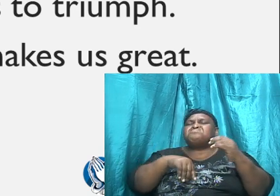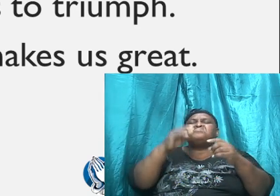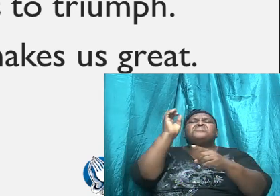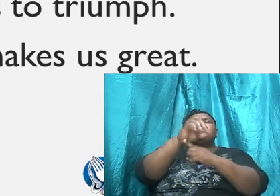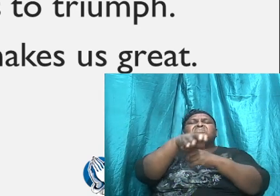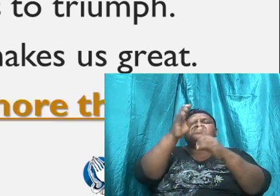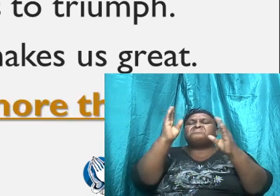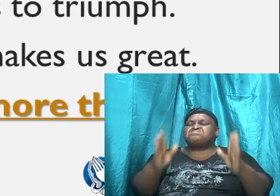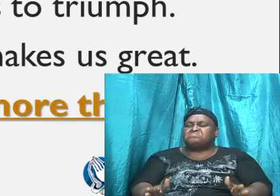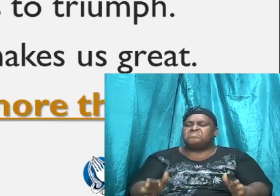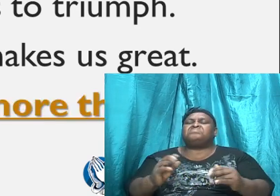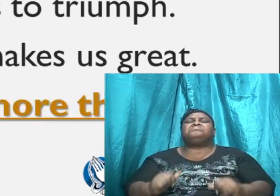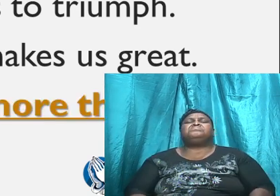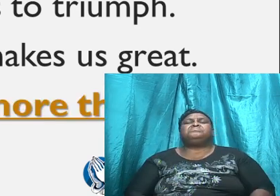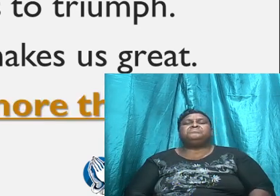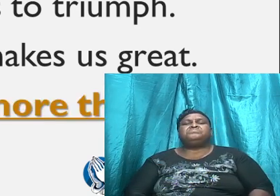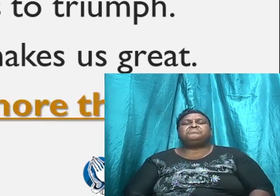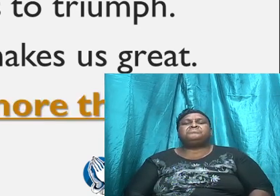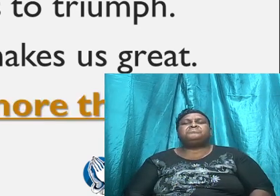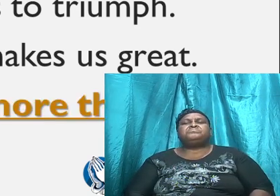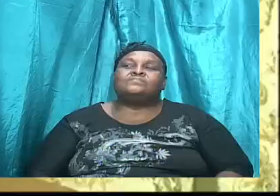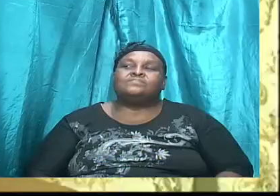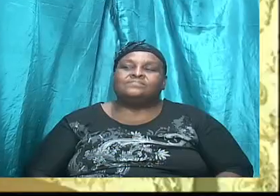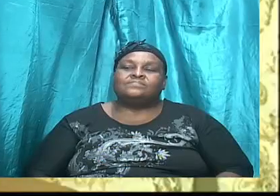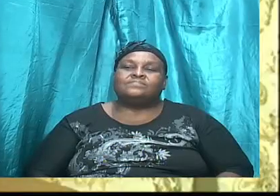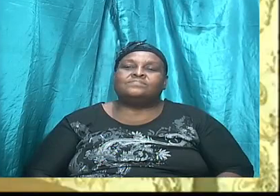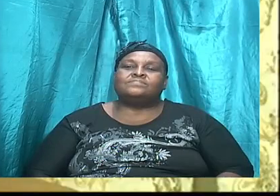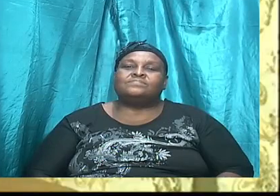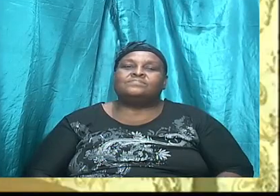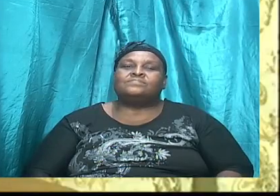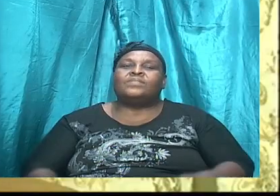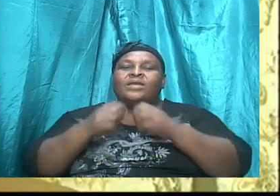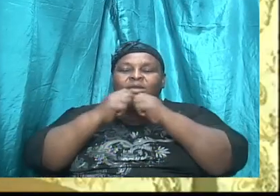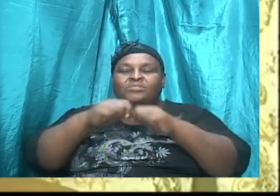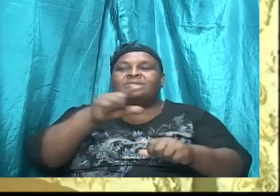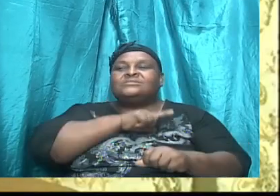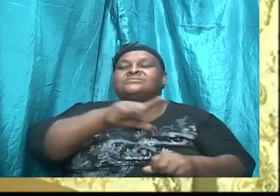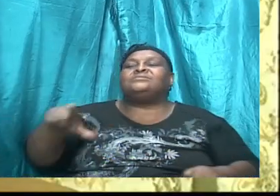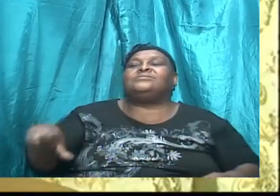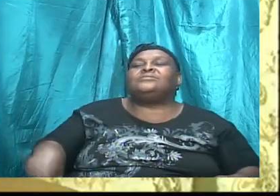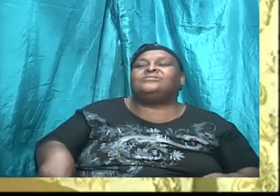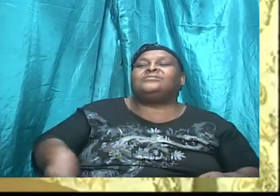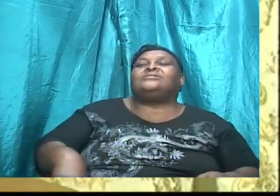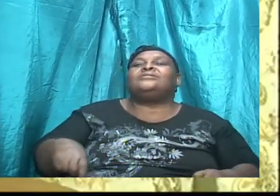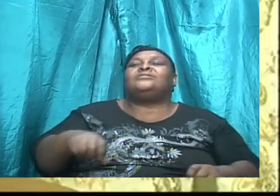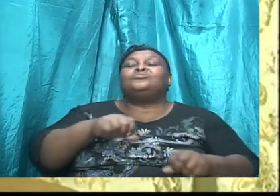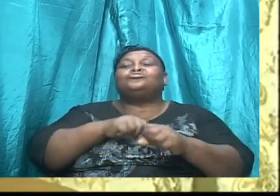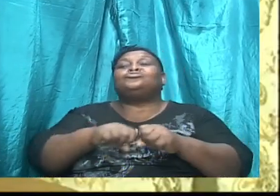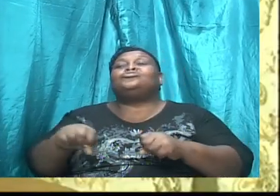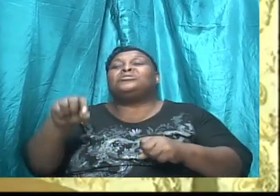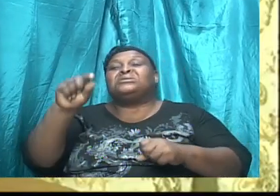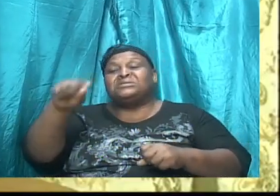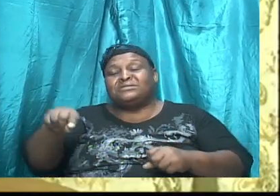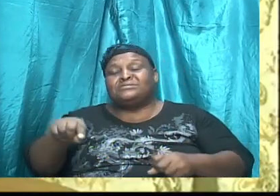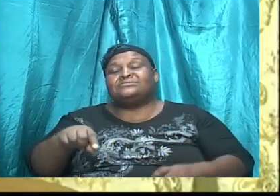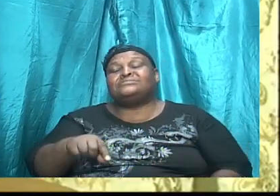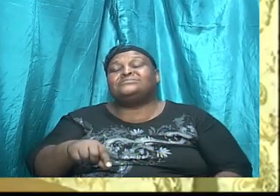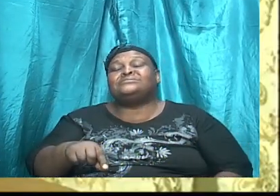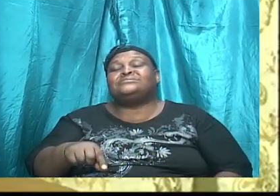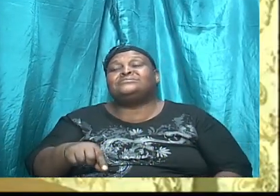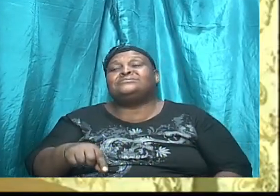than conquerors, amen, bless the Lord, and so this is the,